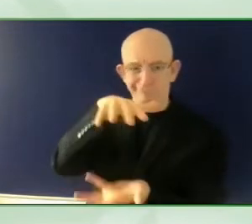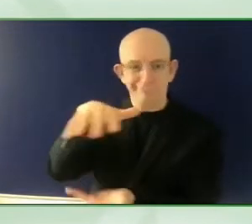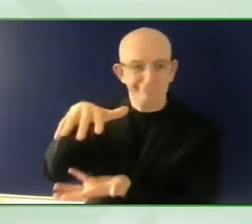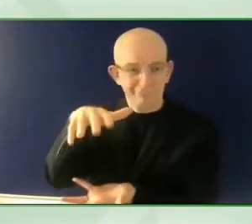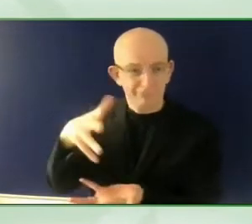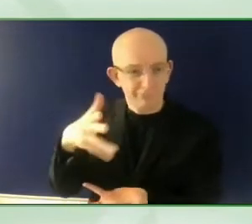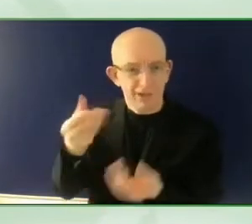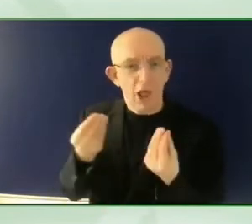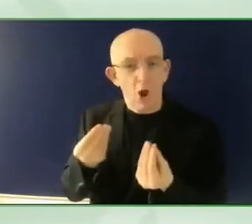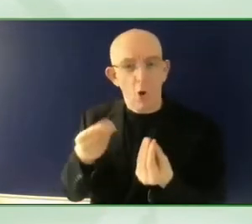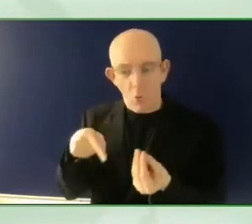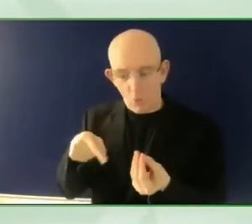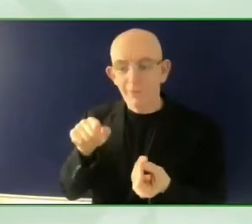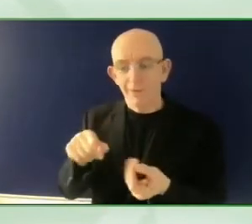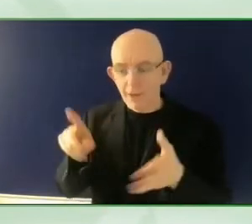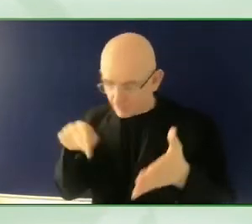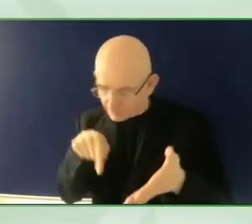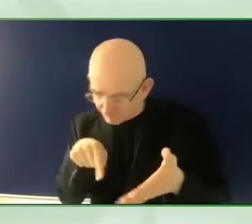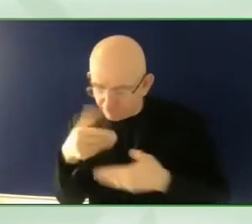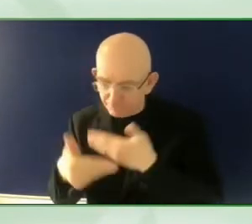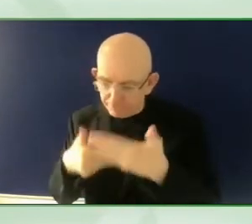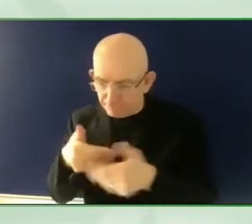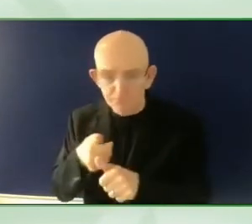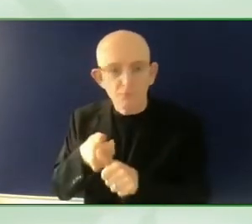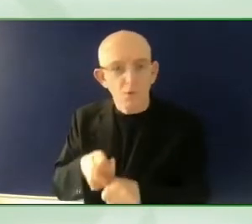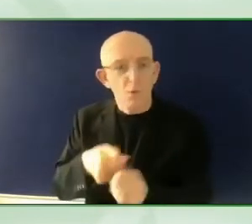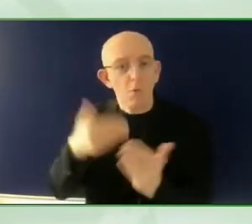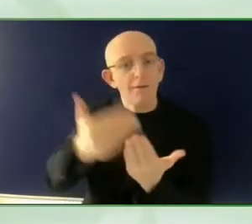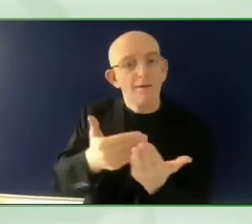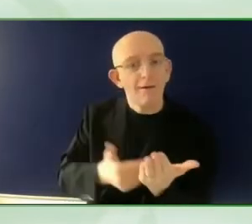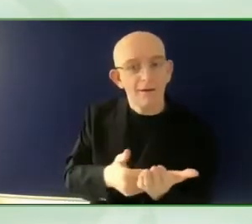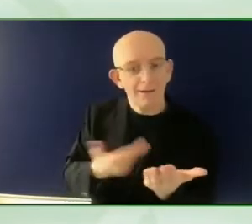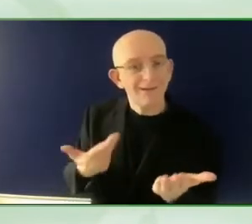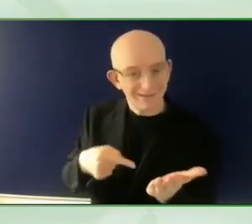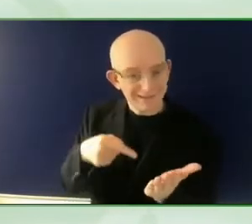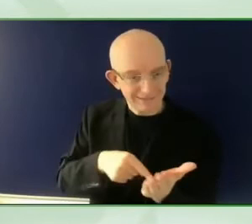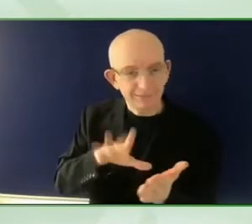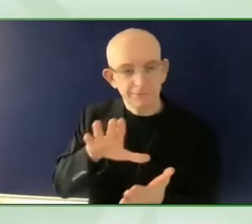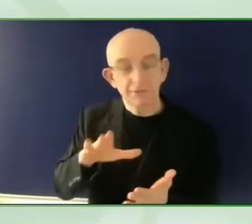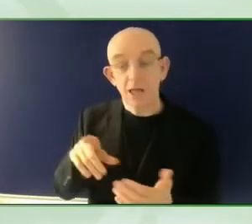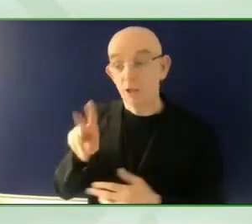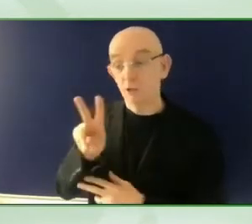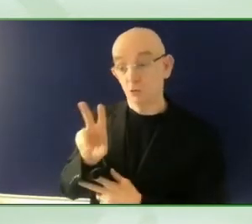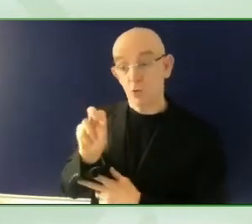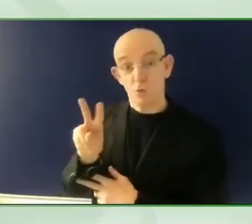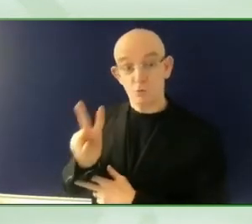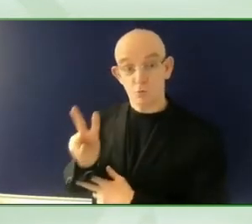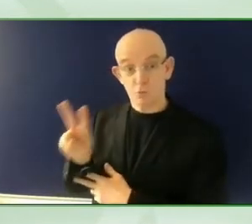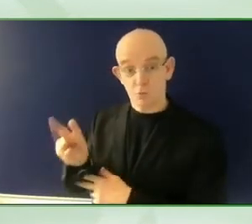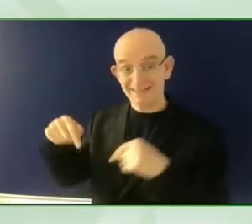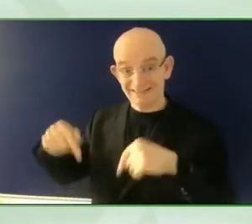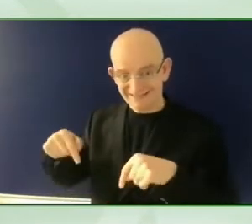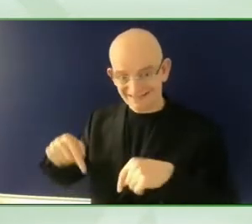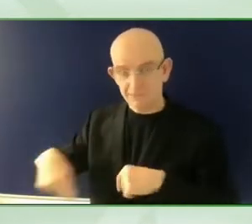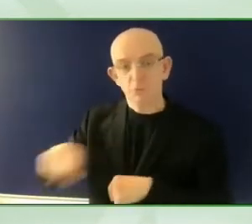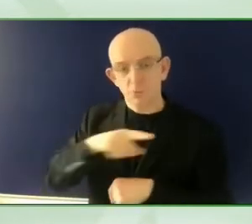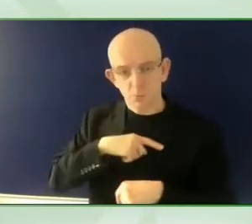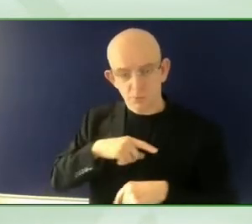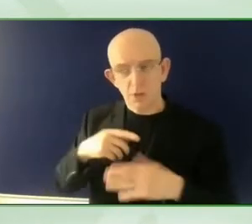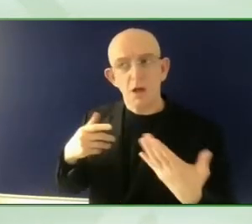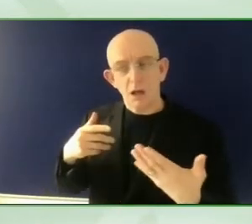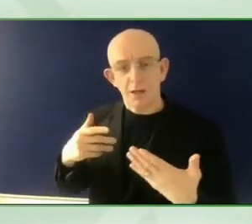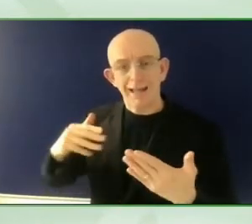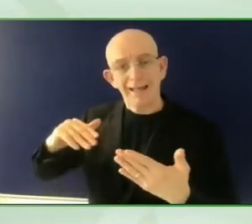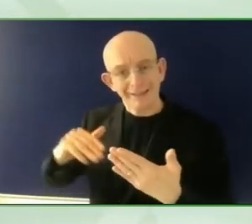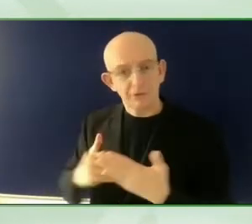new commitments as well as updated commitments from 2018. And that was, that was, I would say,